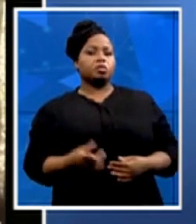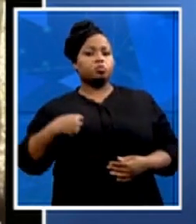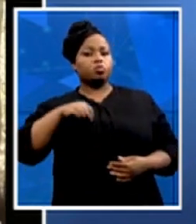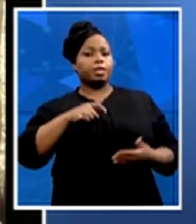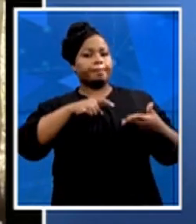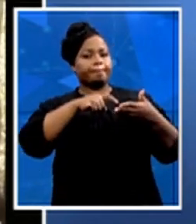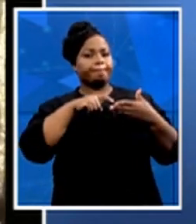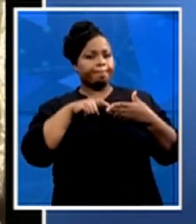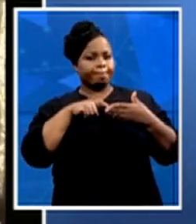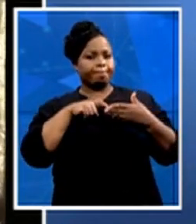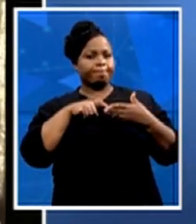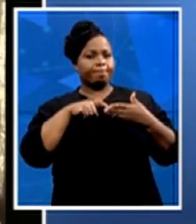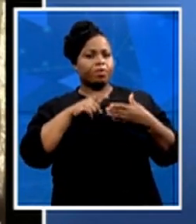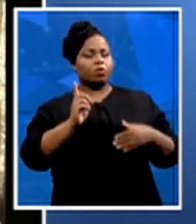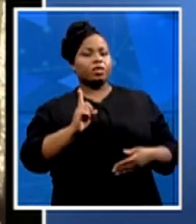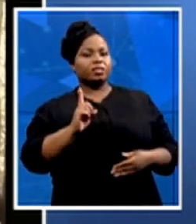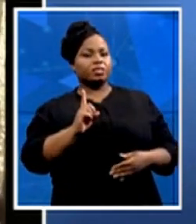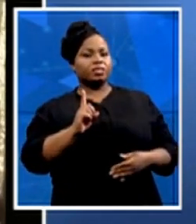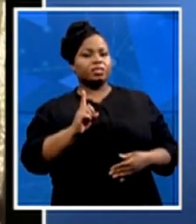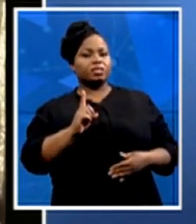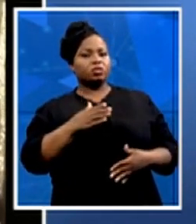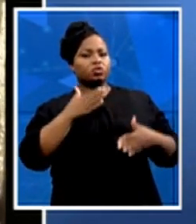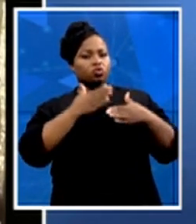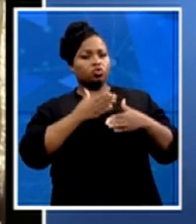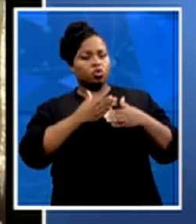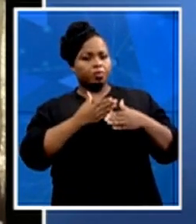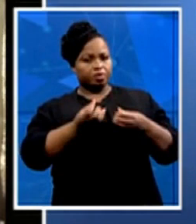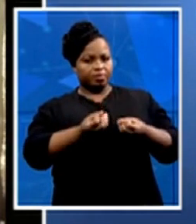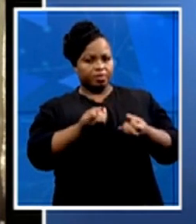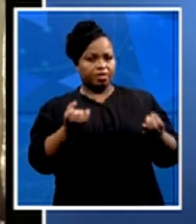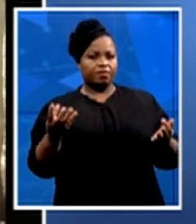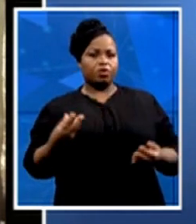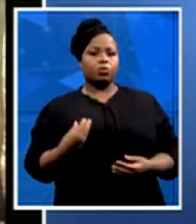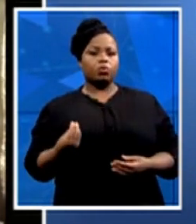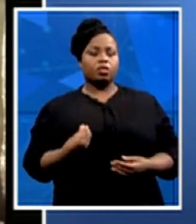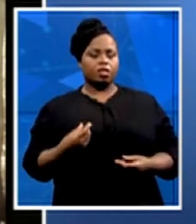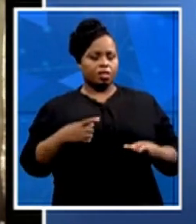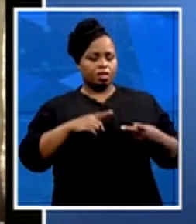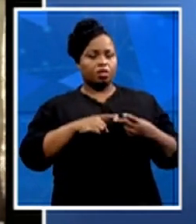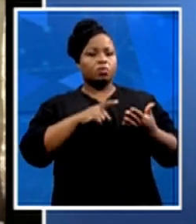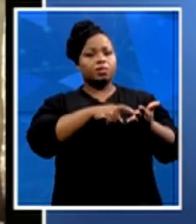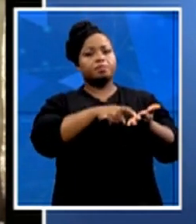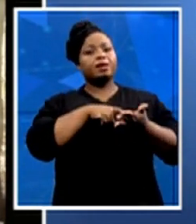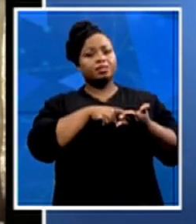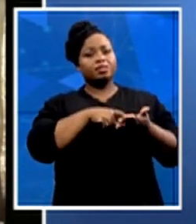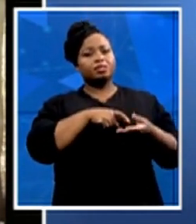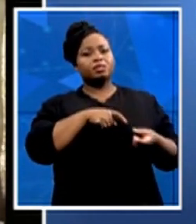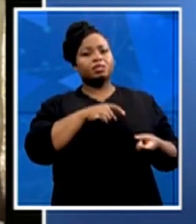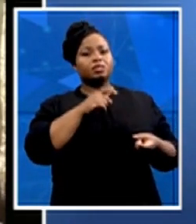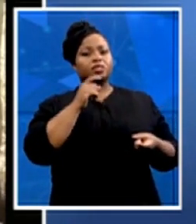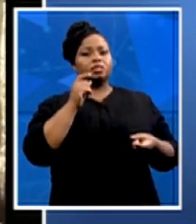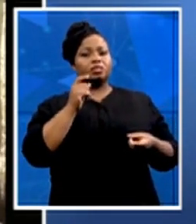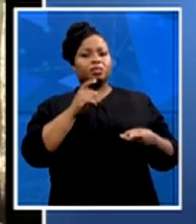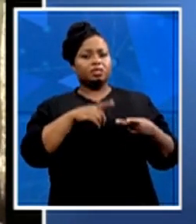of jobs for young people. We demand, among others, the issue of the